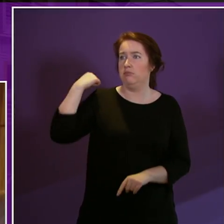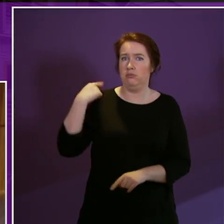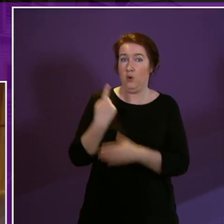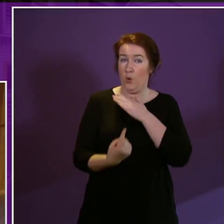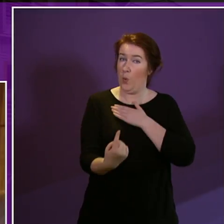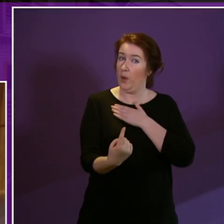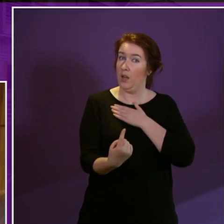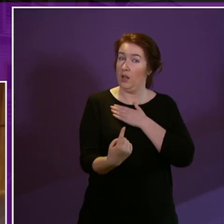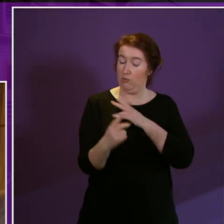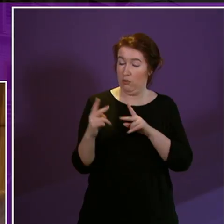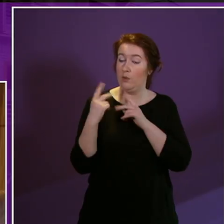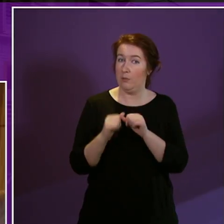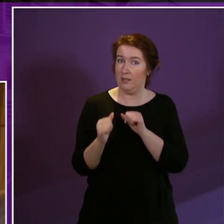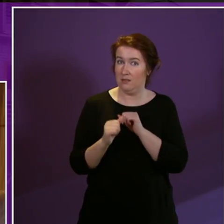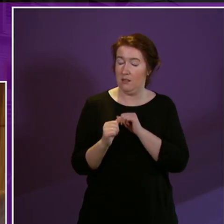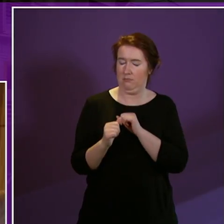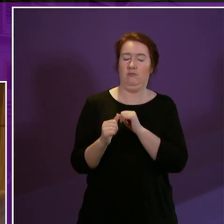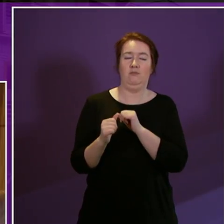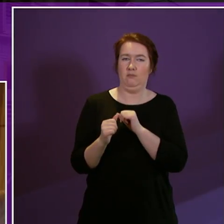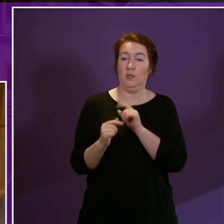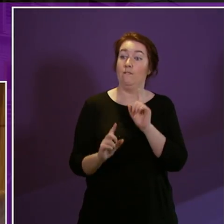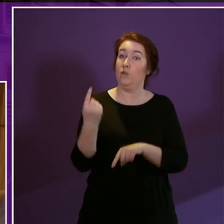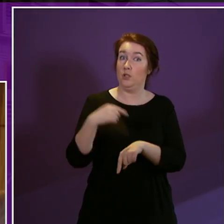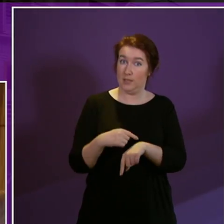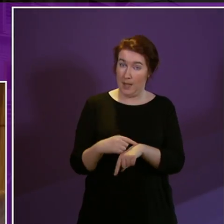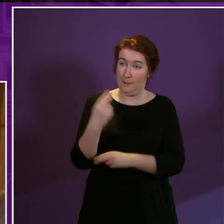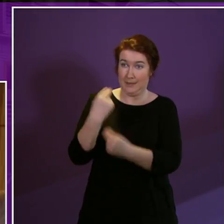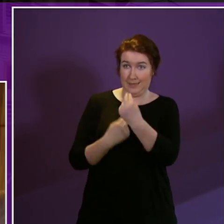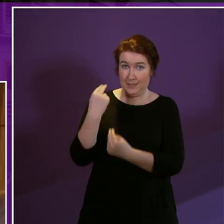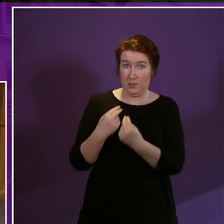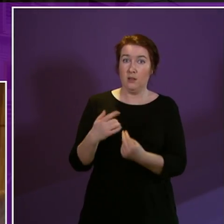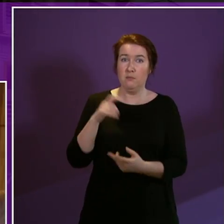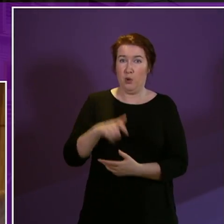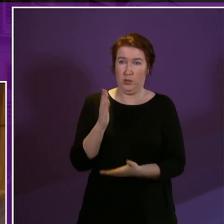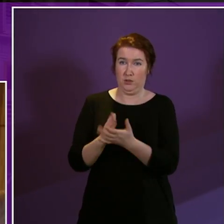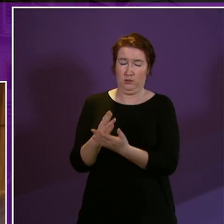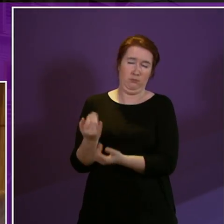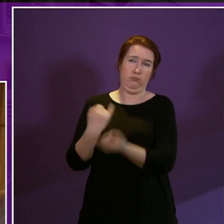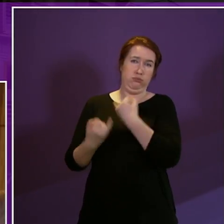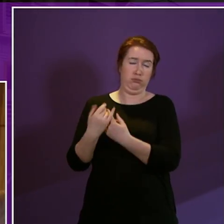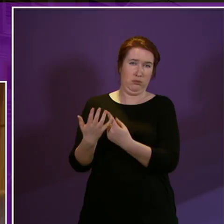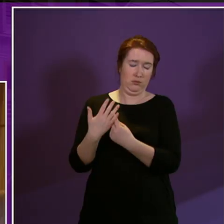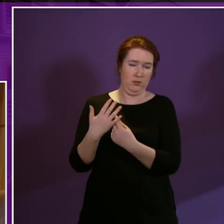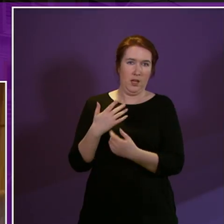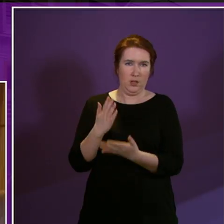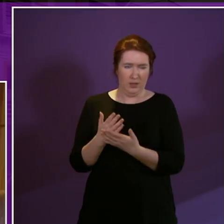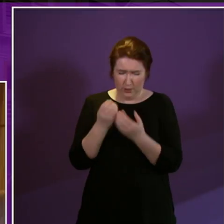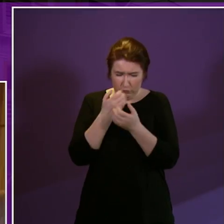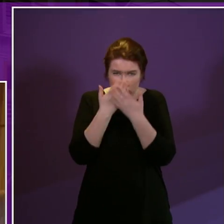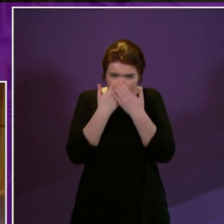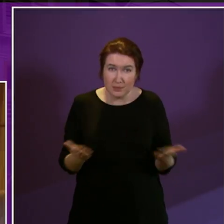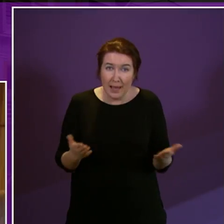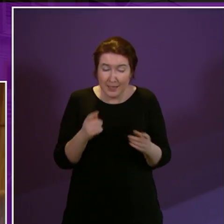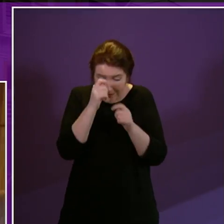alone at that review she'd felt the reviewer was openly hostile and had treated her with a complete lack of respect